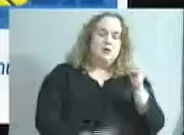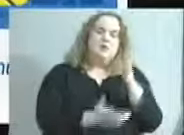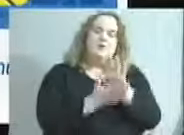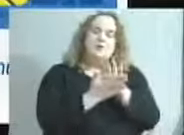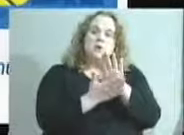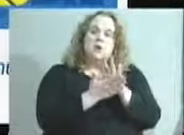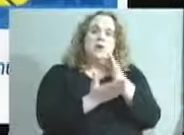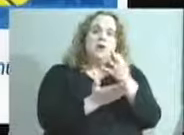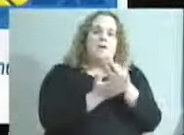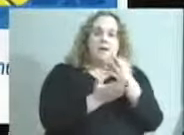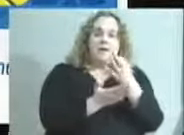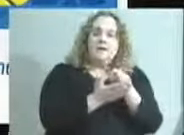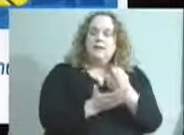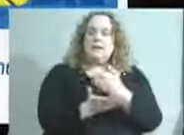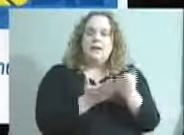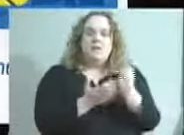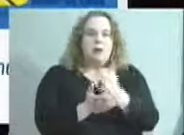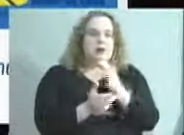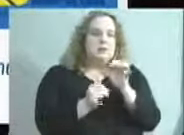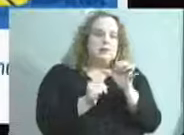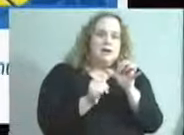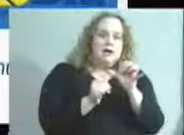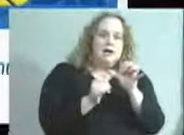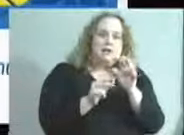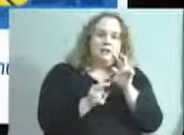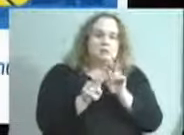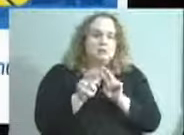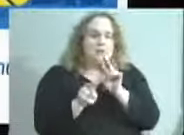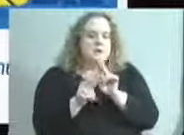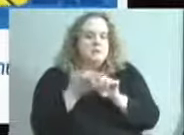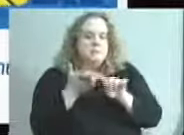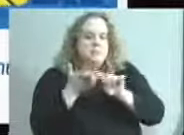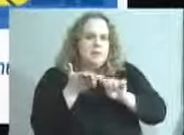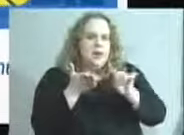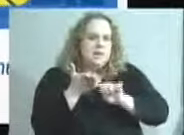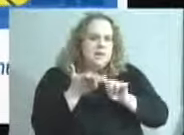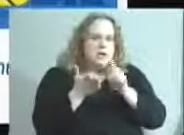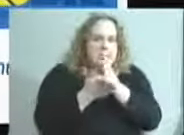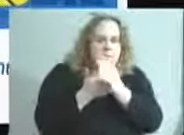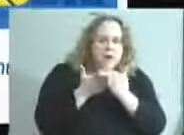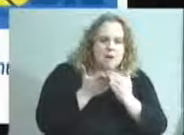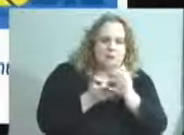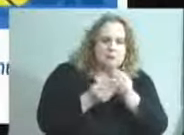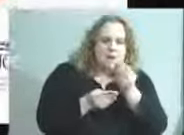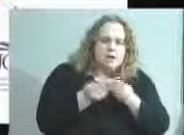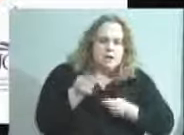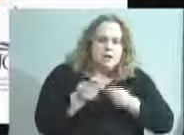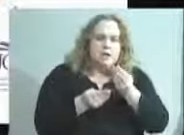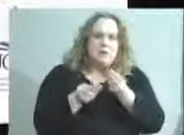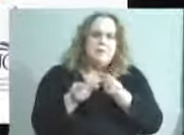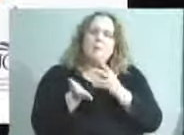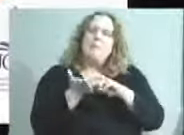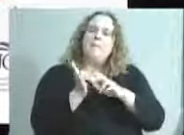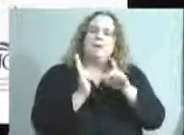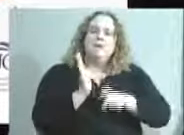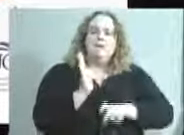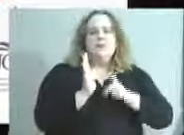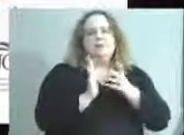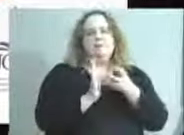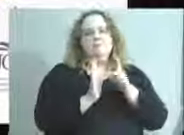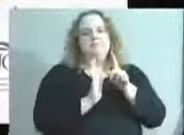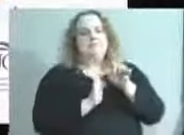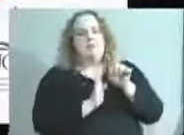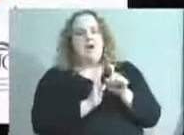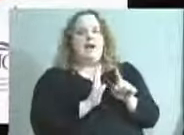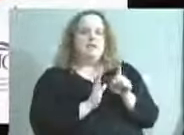No Matter Your Size, Monitoring the Budget Means Asking the Right Questions. Quick update on